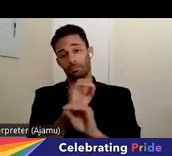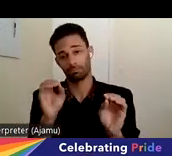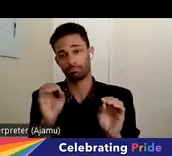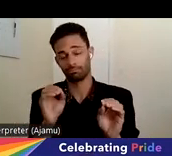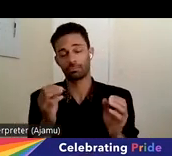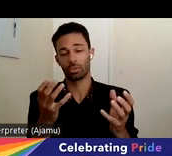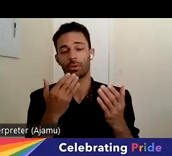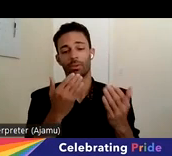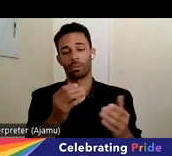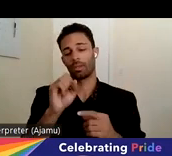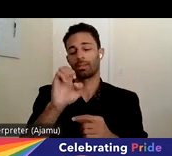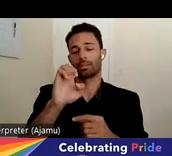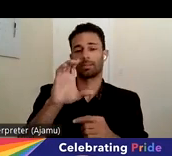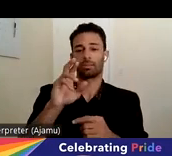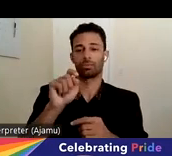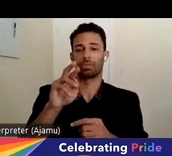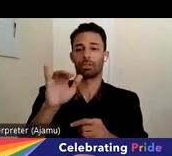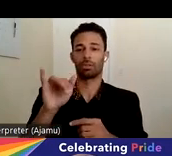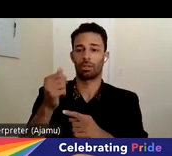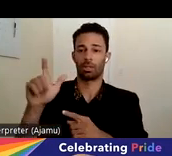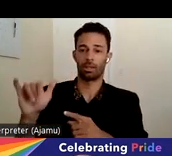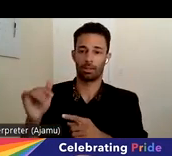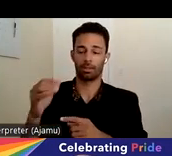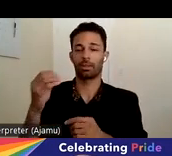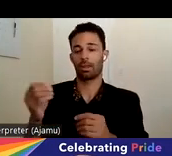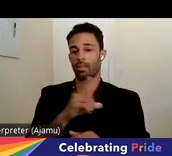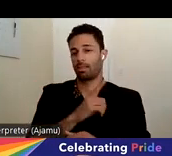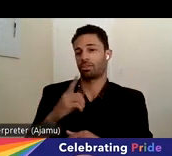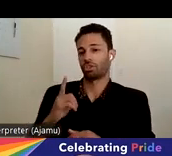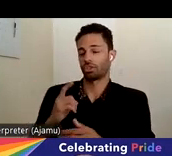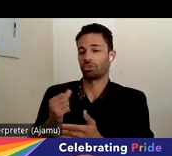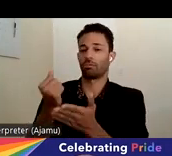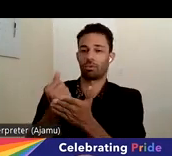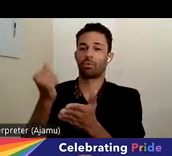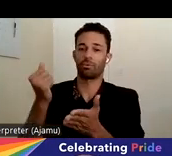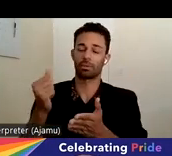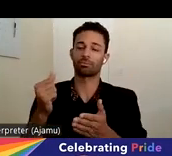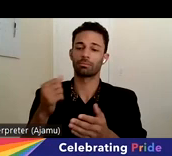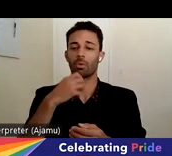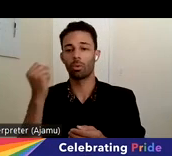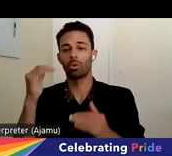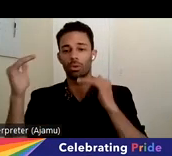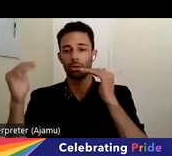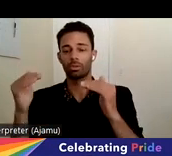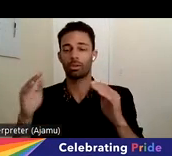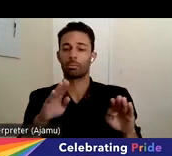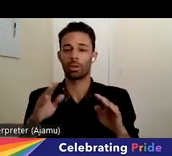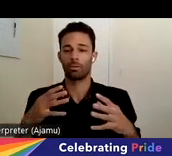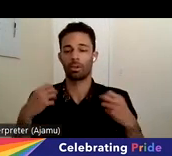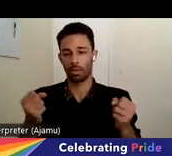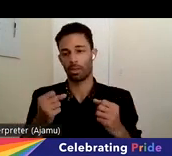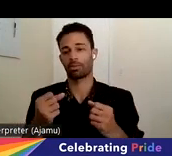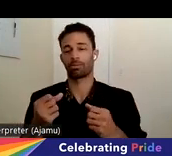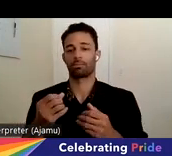Secretary Galli and the governor and the legislature for approving the older adult behavioral health package, and for extending the